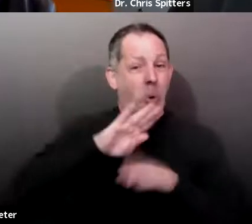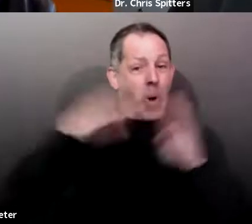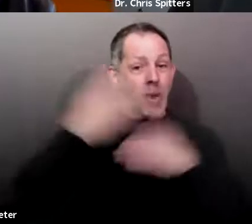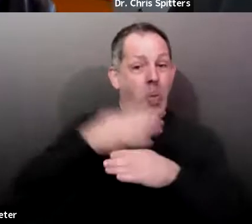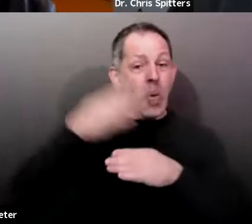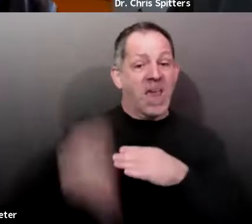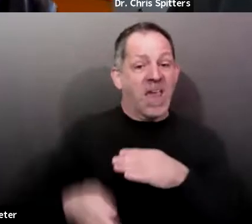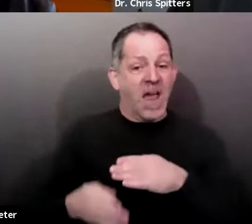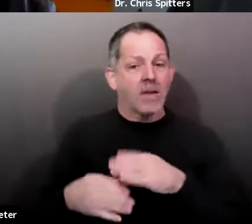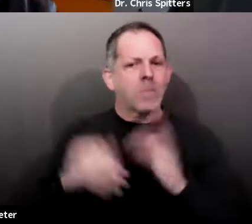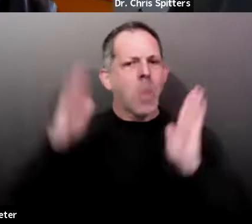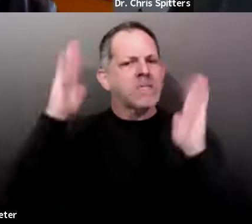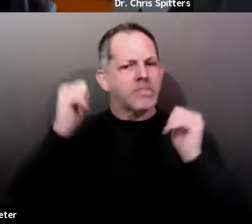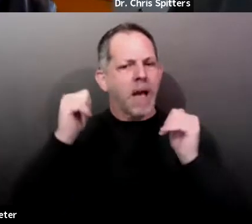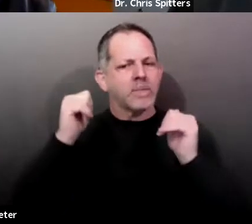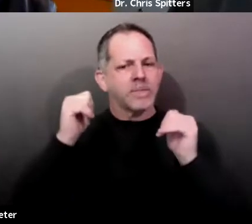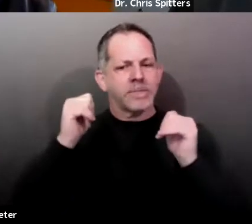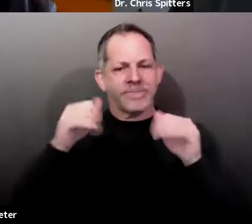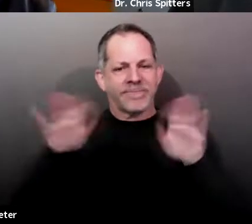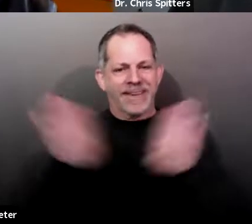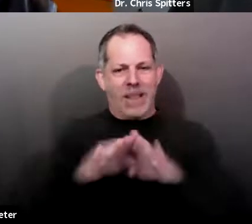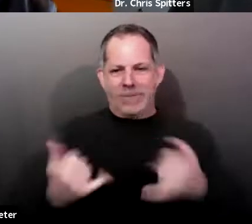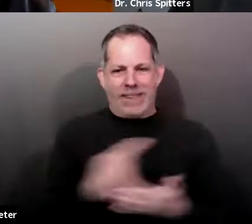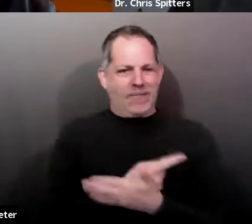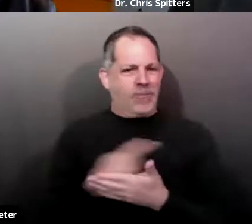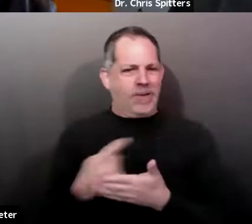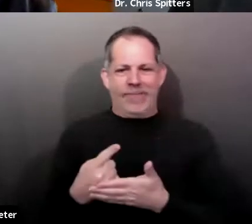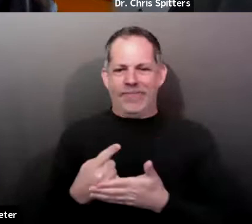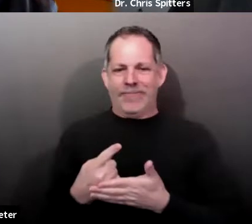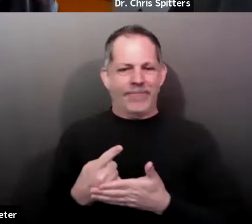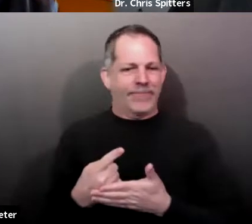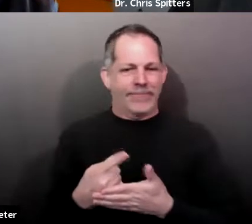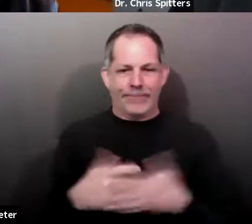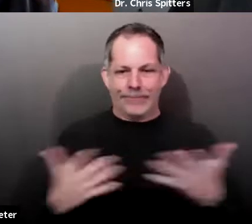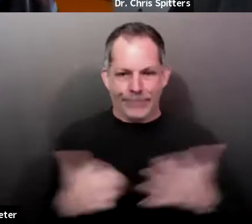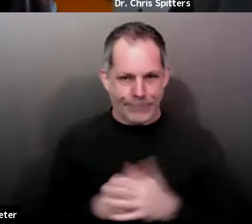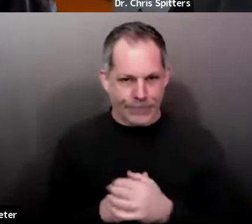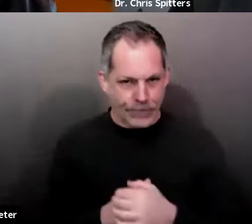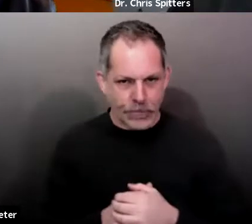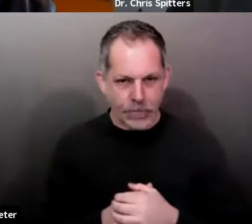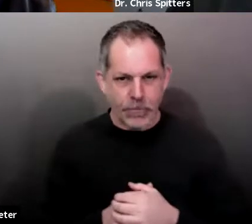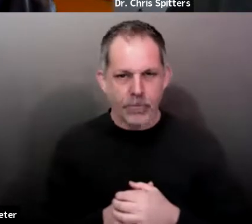since we don't have any Pfizer doses available to administer through that site.